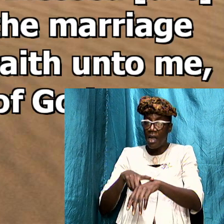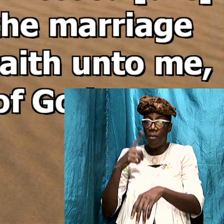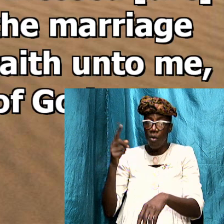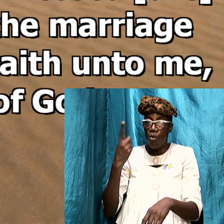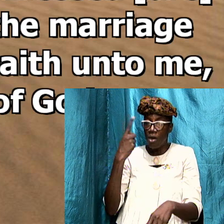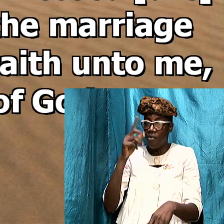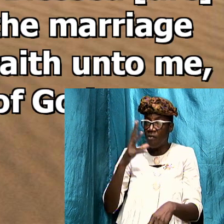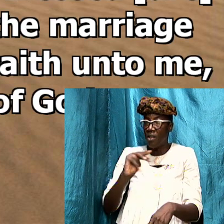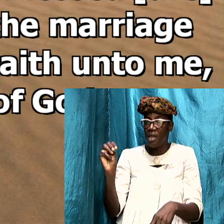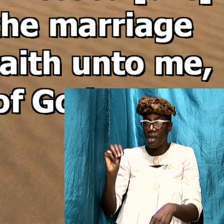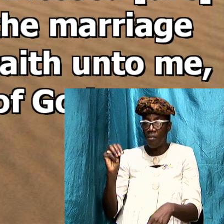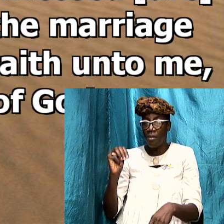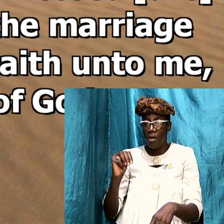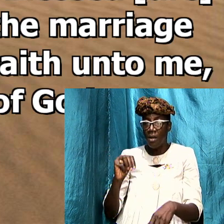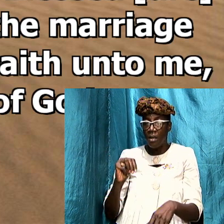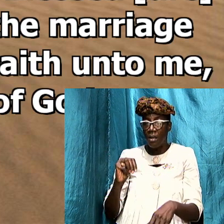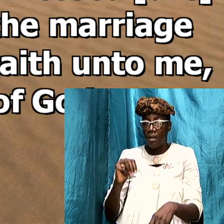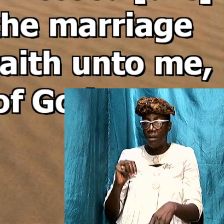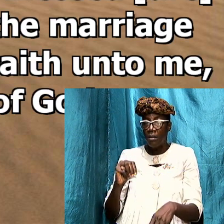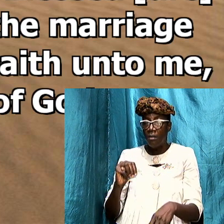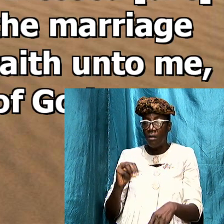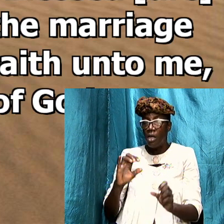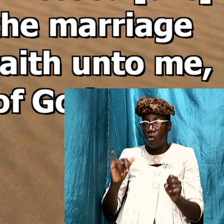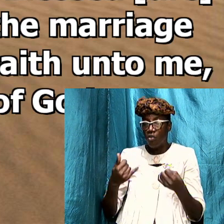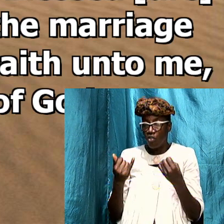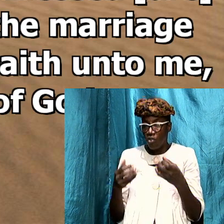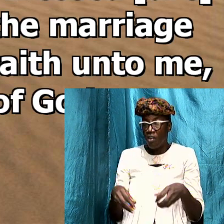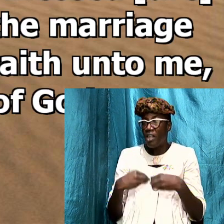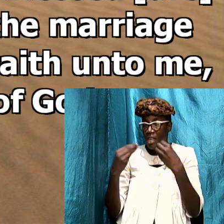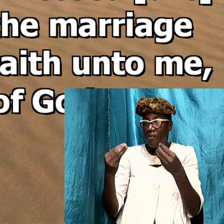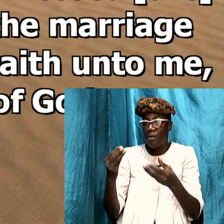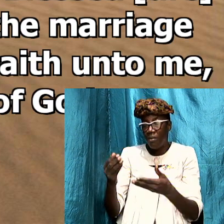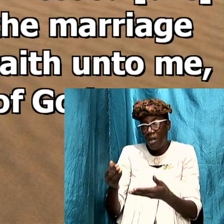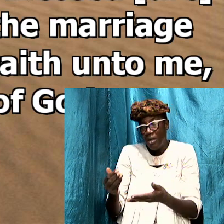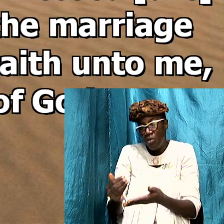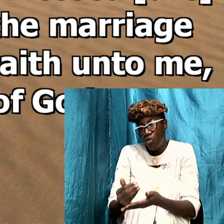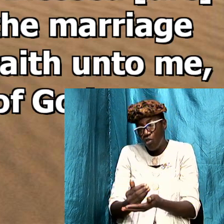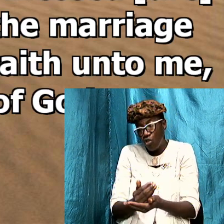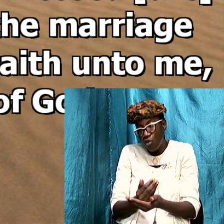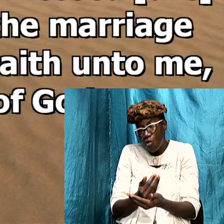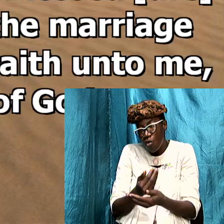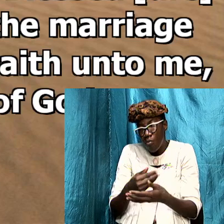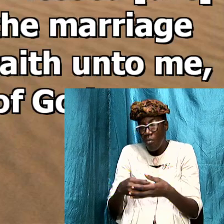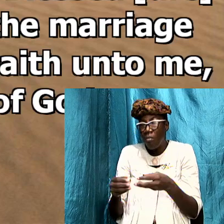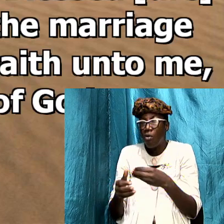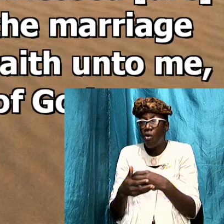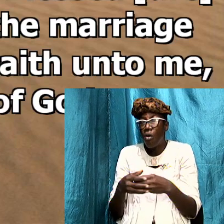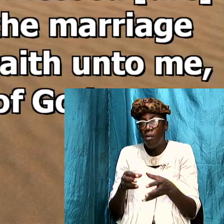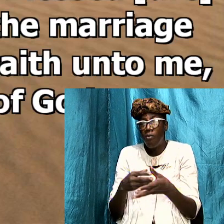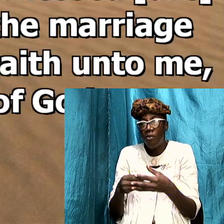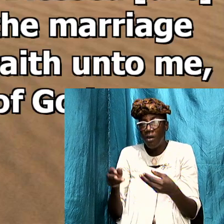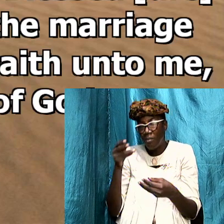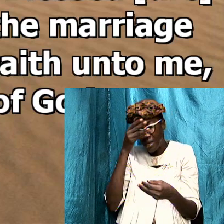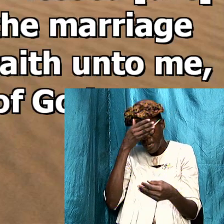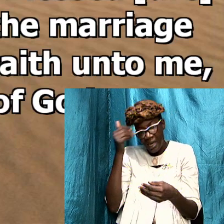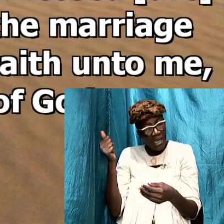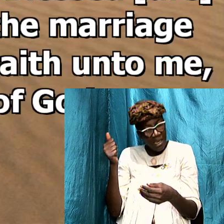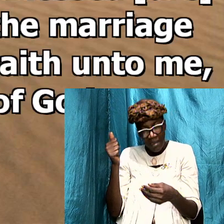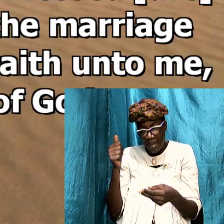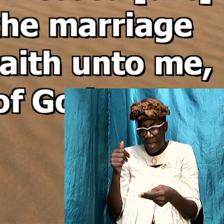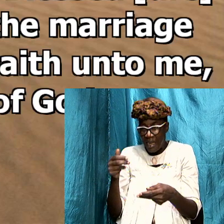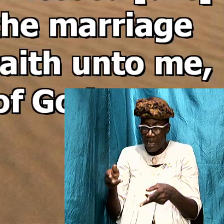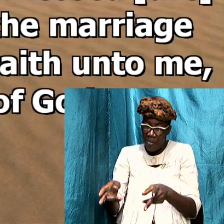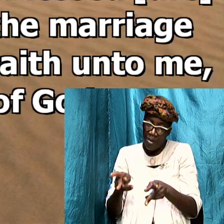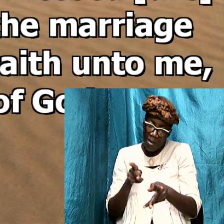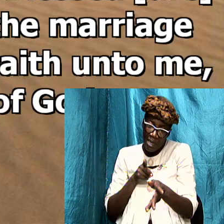when he wrote it was just to give them some kind of comfort because they were being persecuted and they were going through a